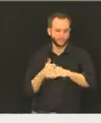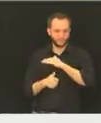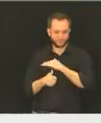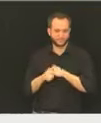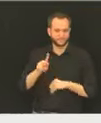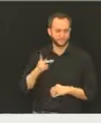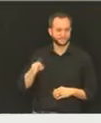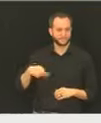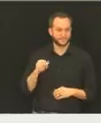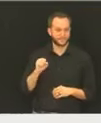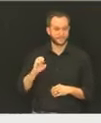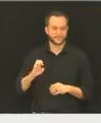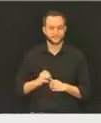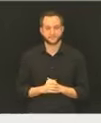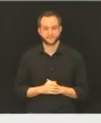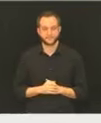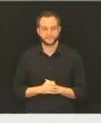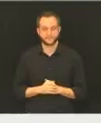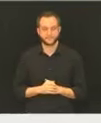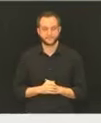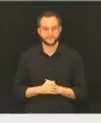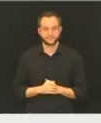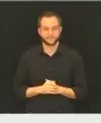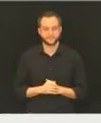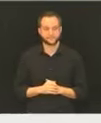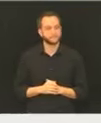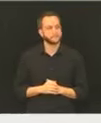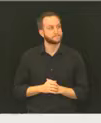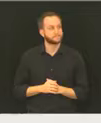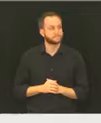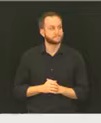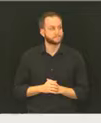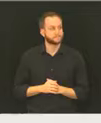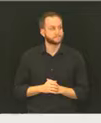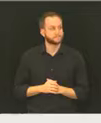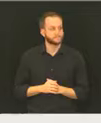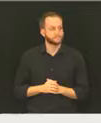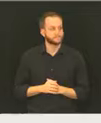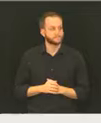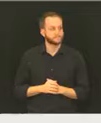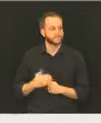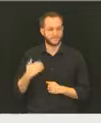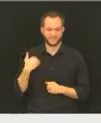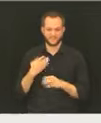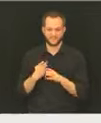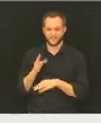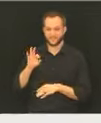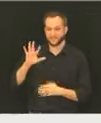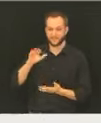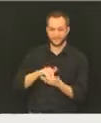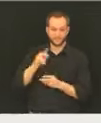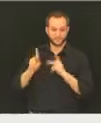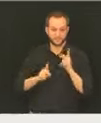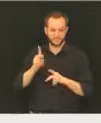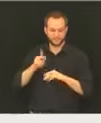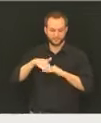In the county, there are over 95,000 of our residents that are 65 or older.